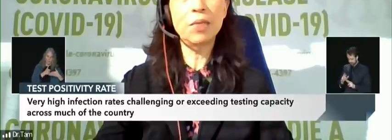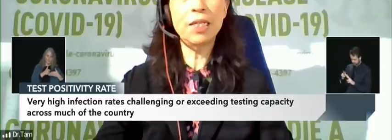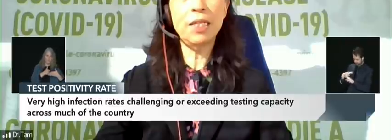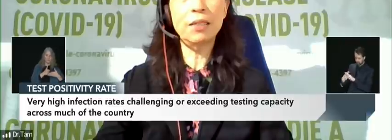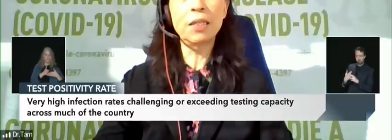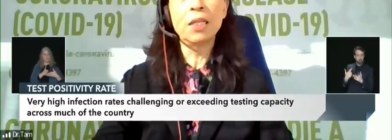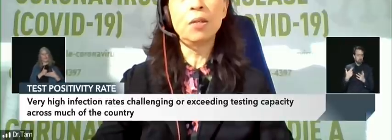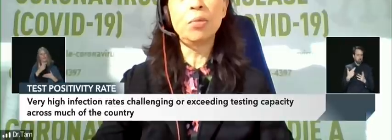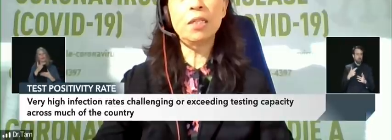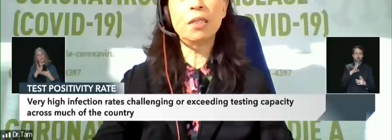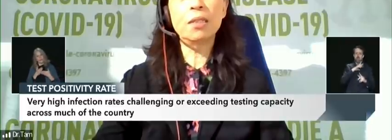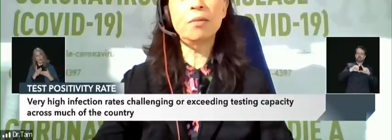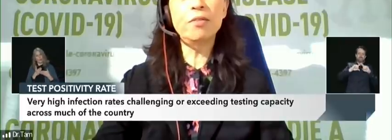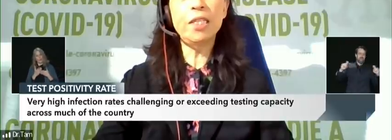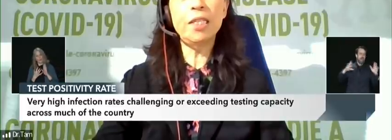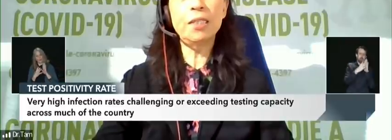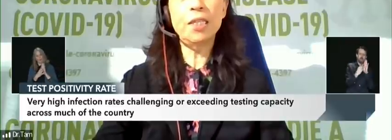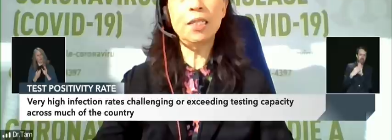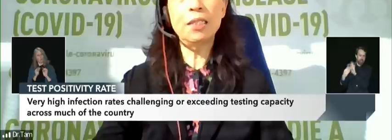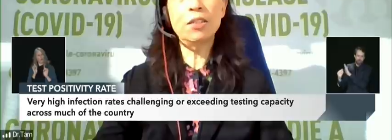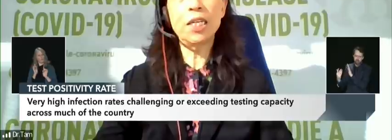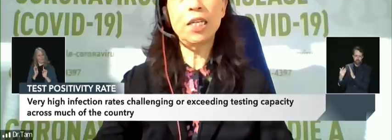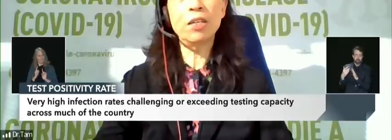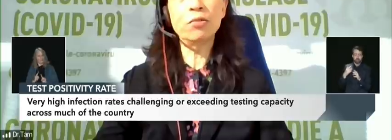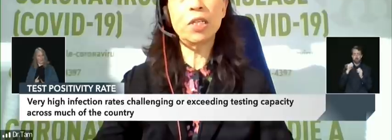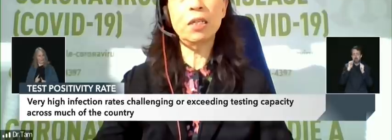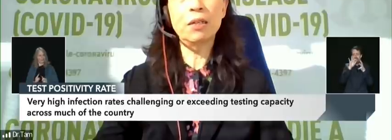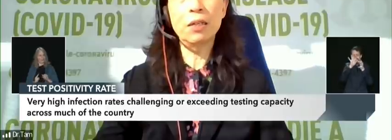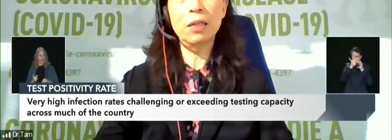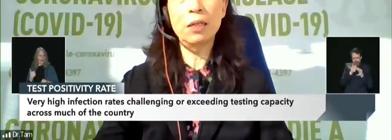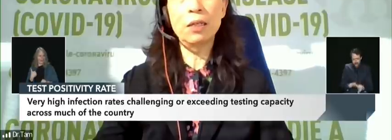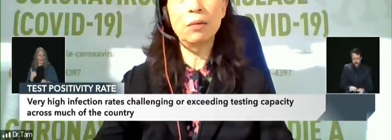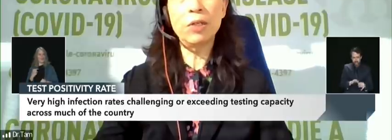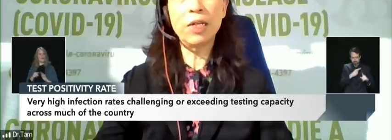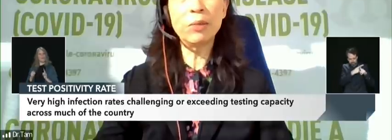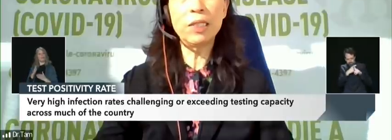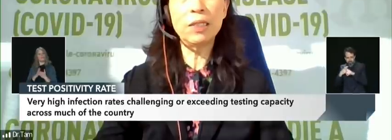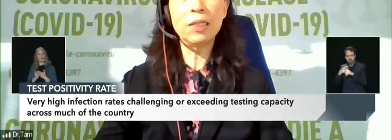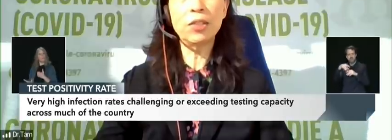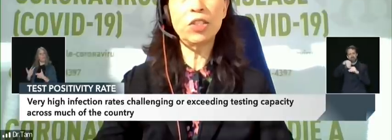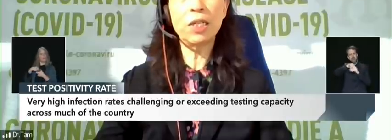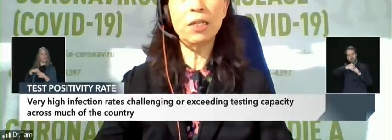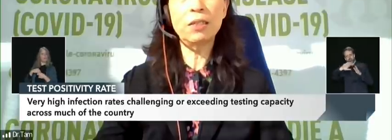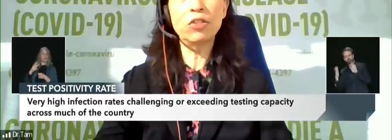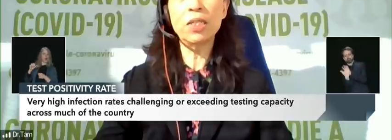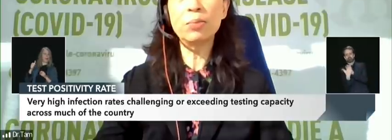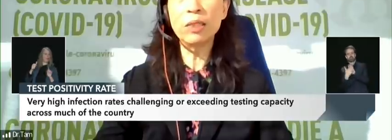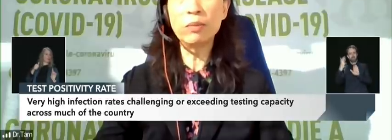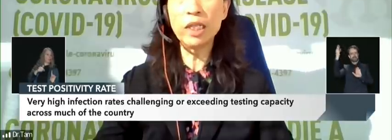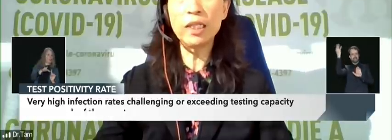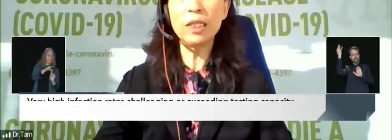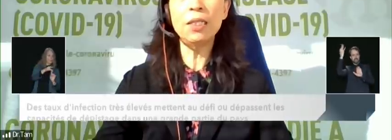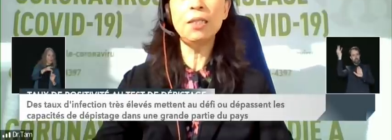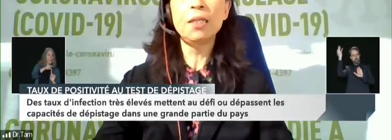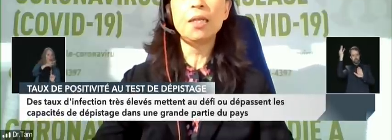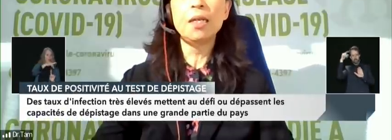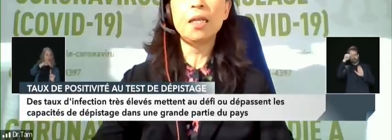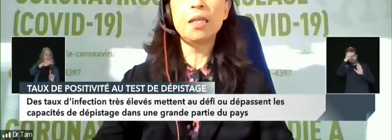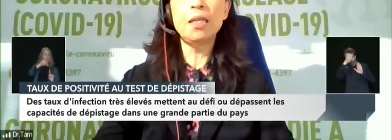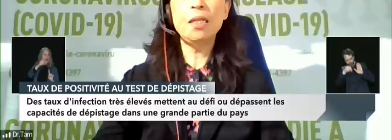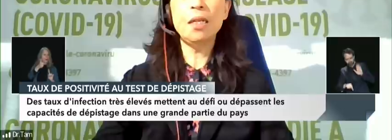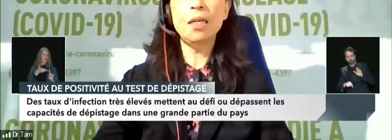annex but some of it is taken into account other parameters such as transmissibility